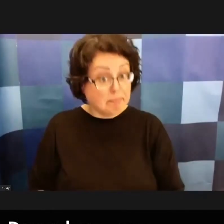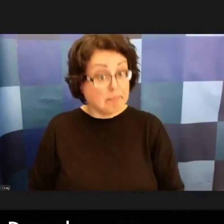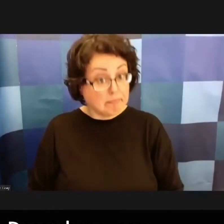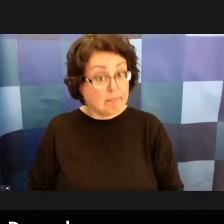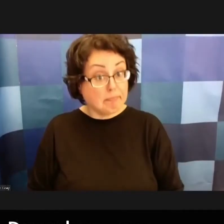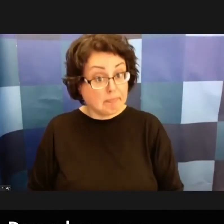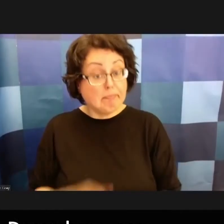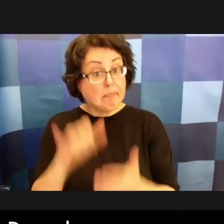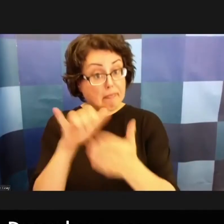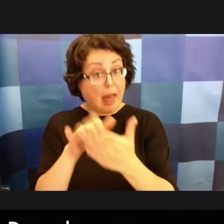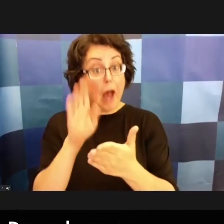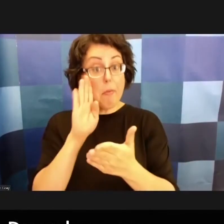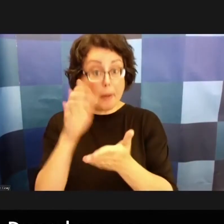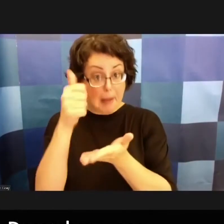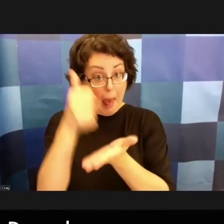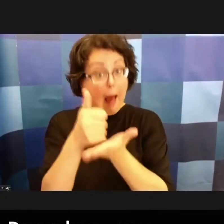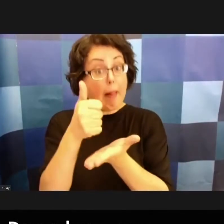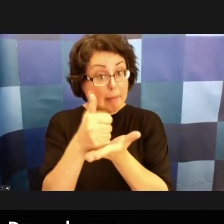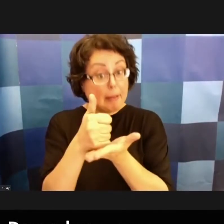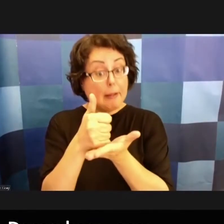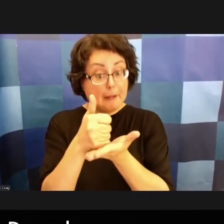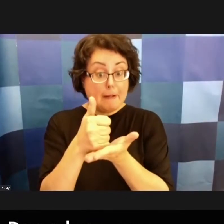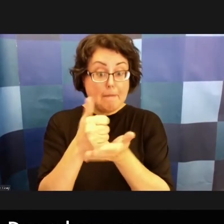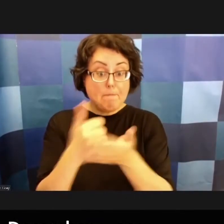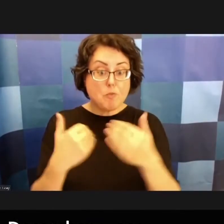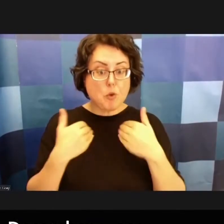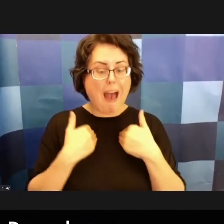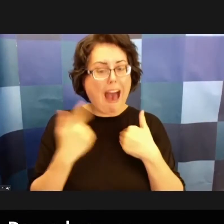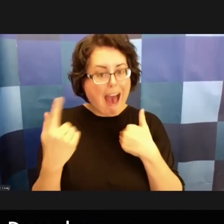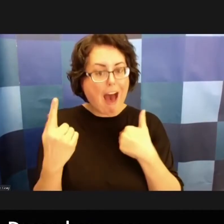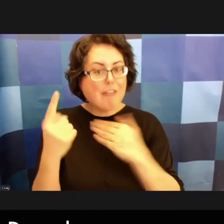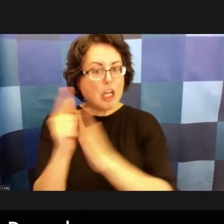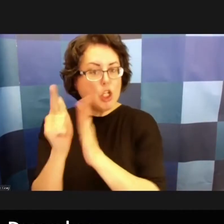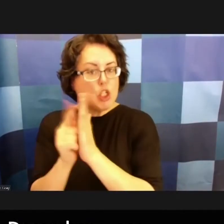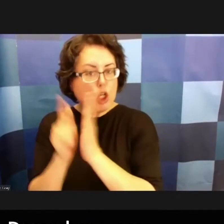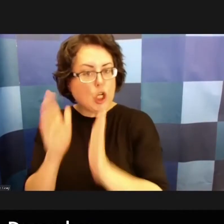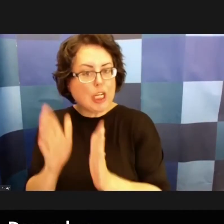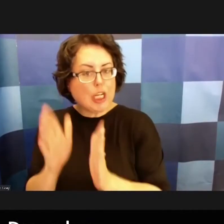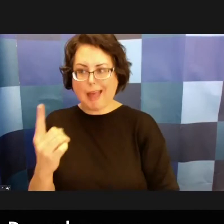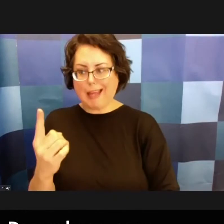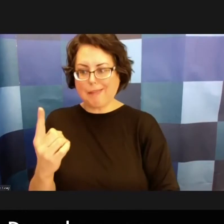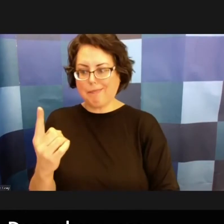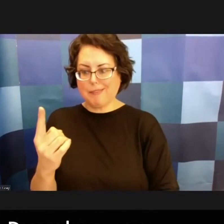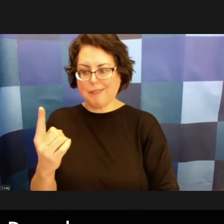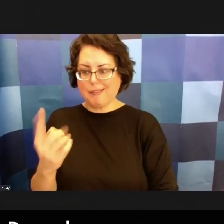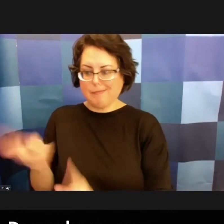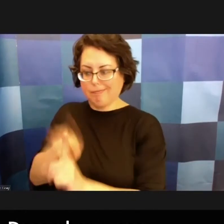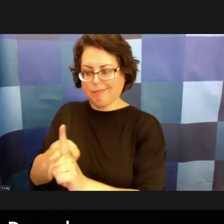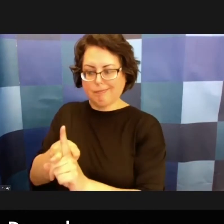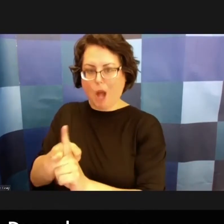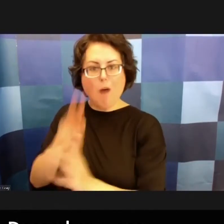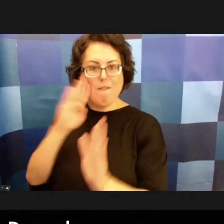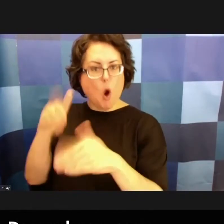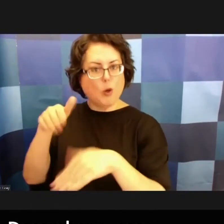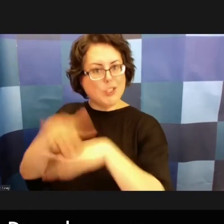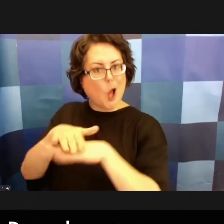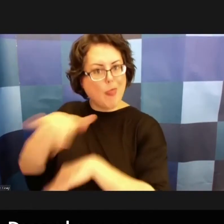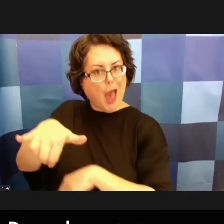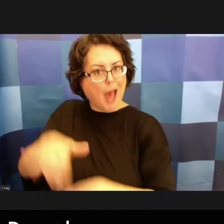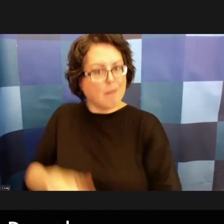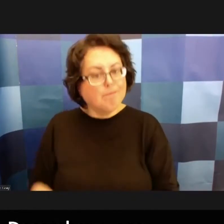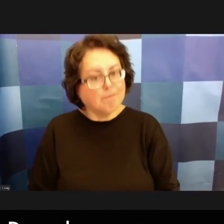to have you know an attorney kind of focused on that mm-hmm